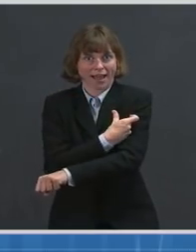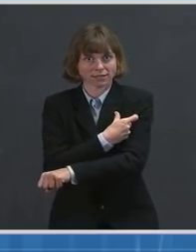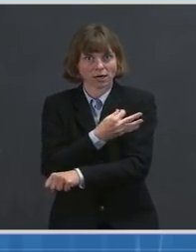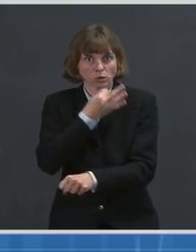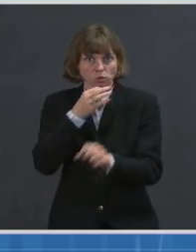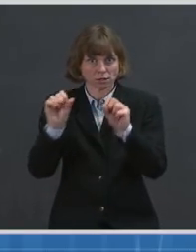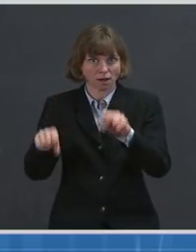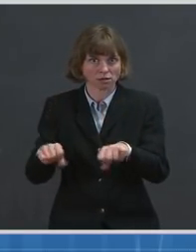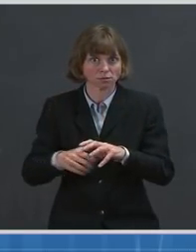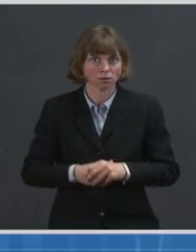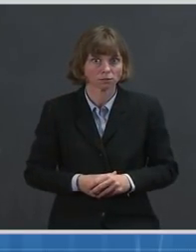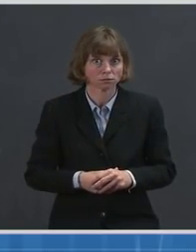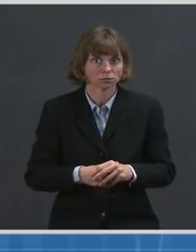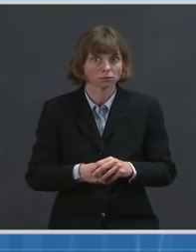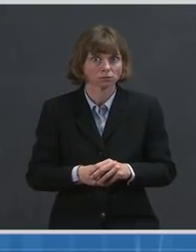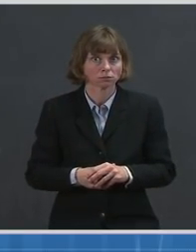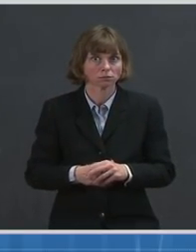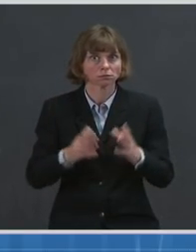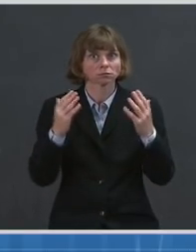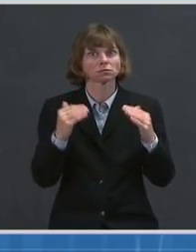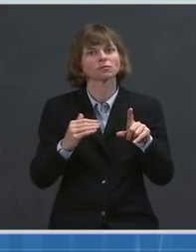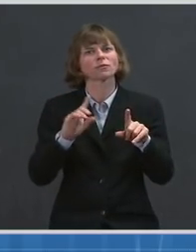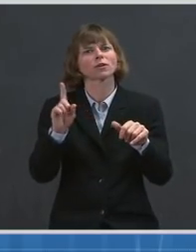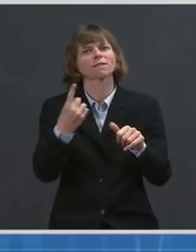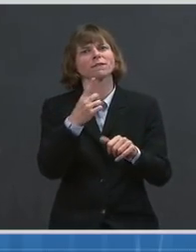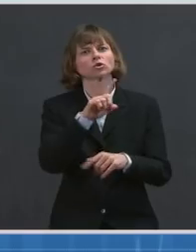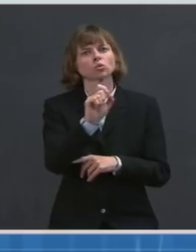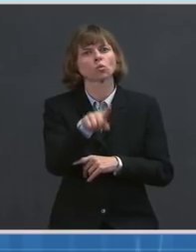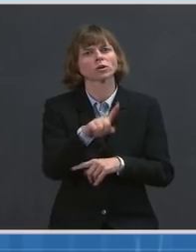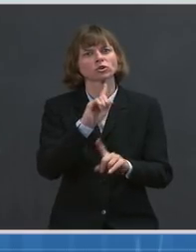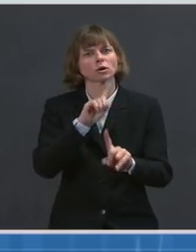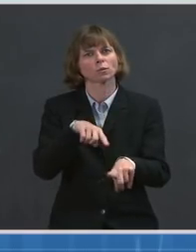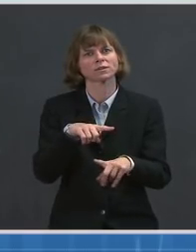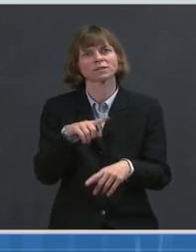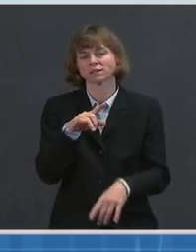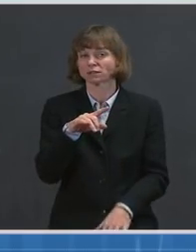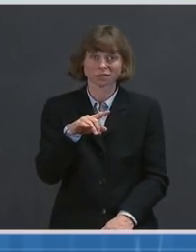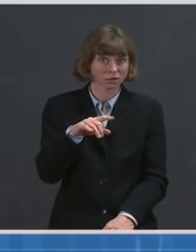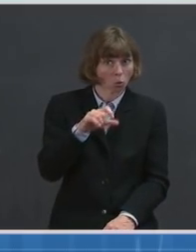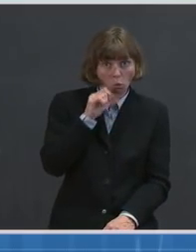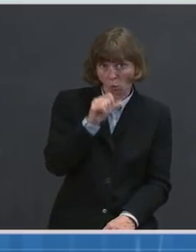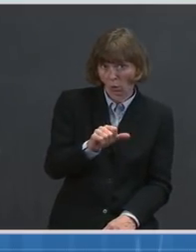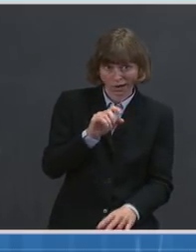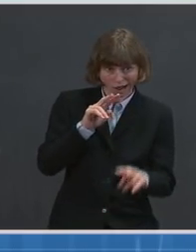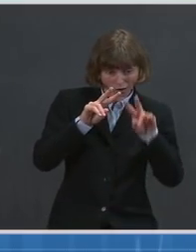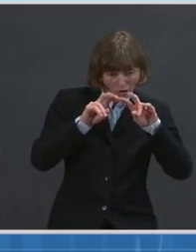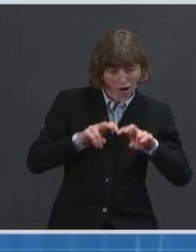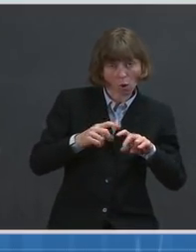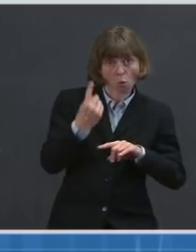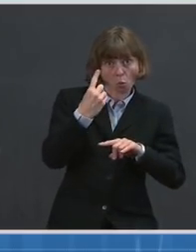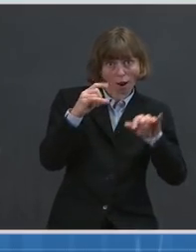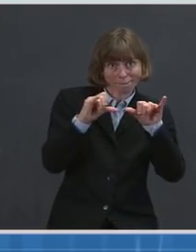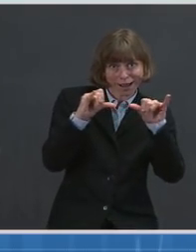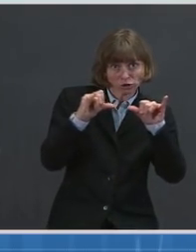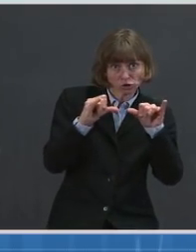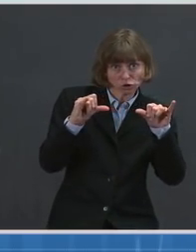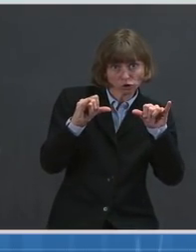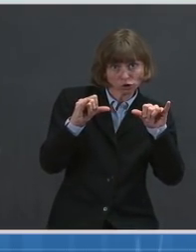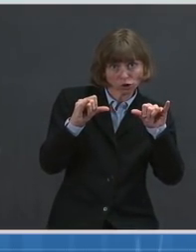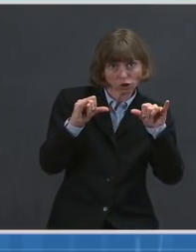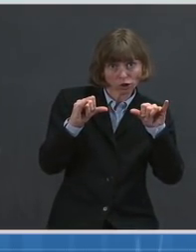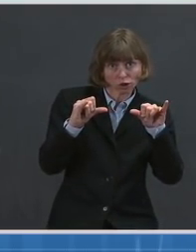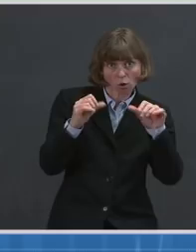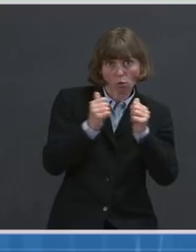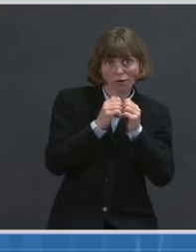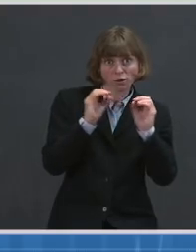Ms. Maybe I'll just address the second- the first question, and that is, we're not looking at a single metric of a fraction of people vaccinated in a vacuum. We're